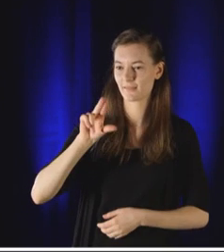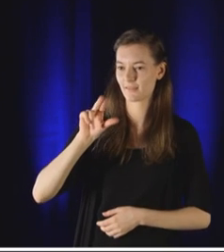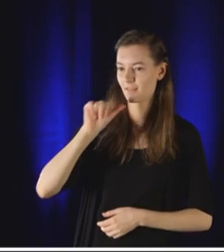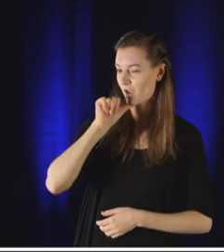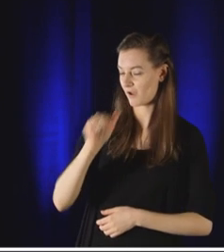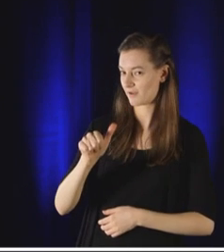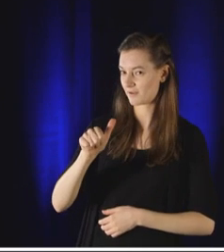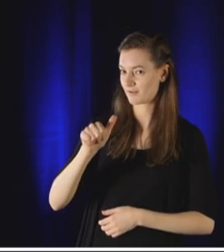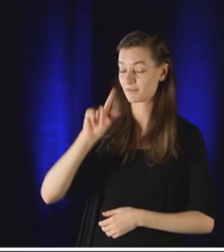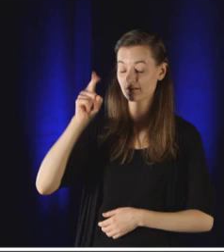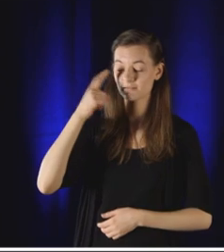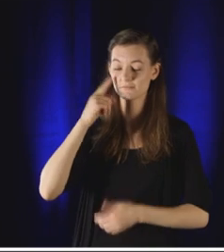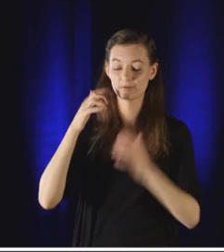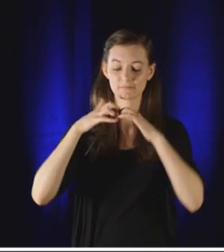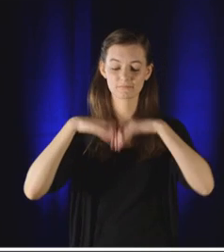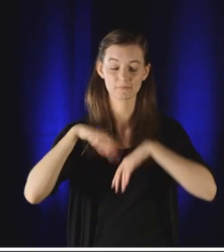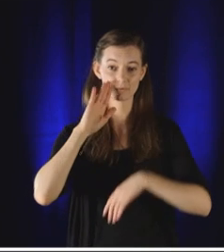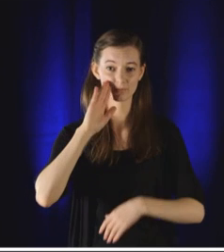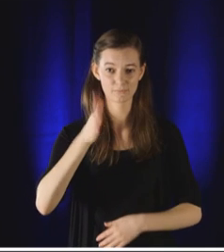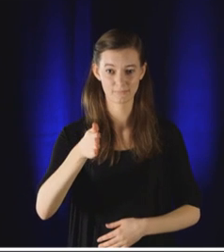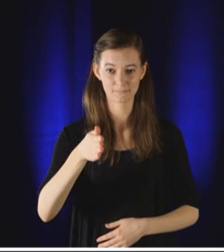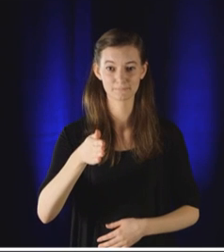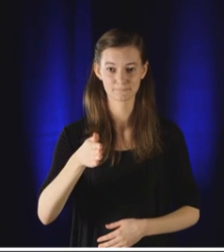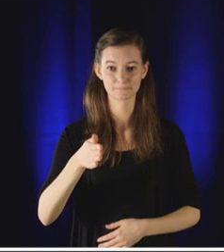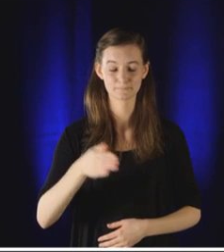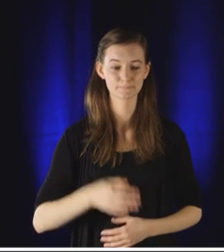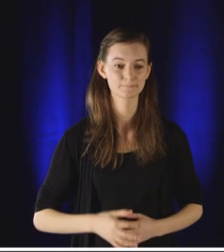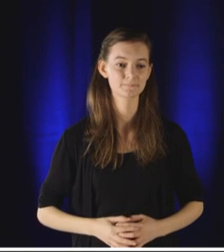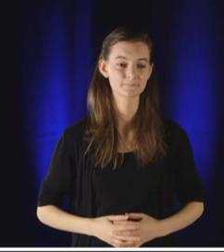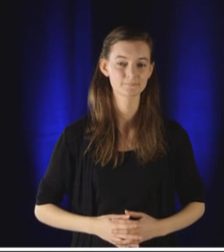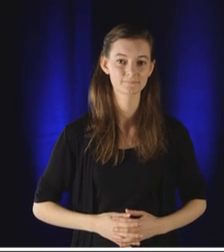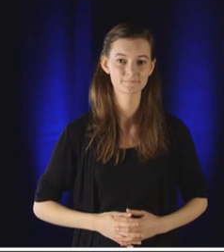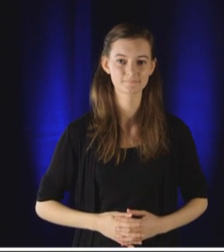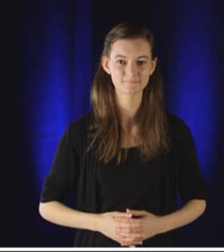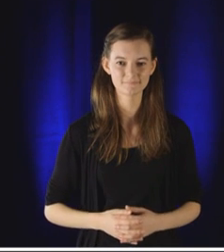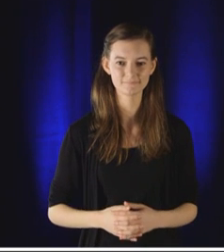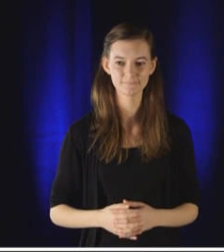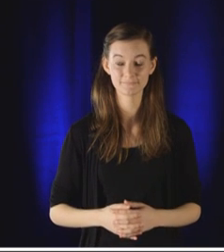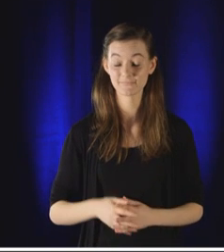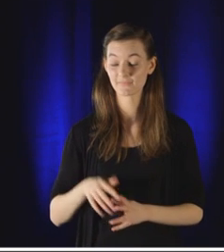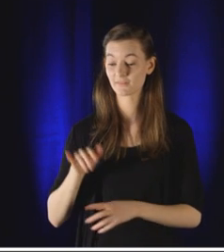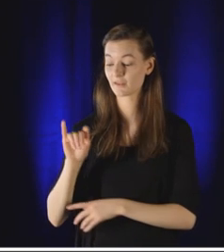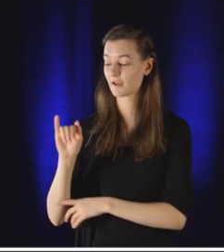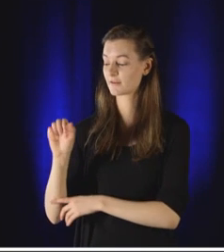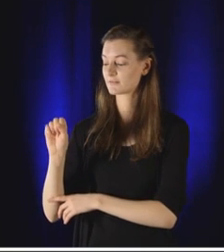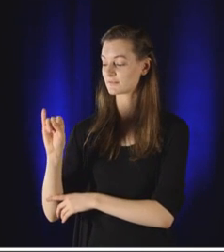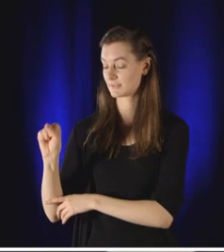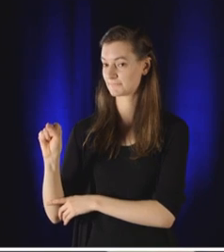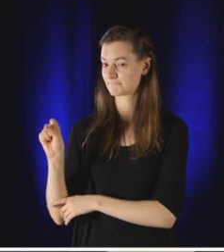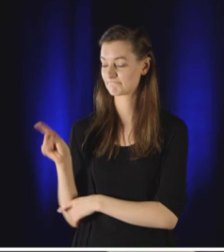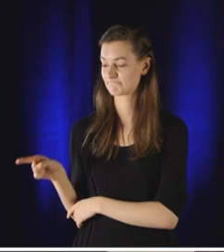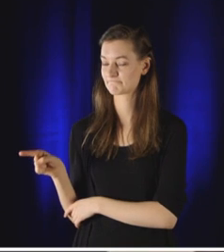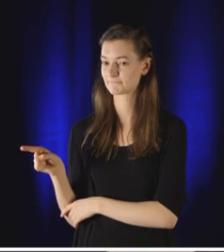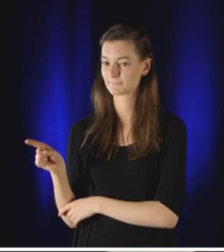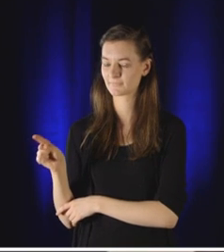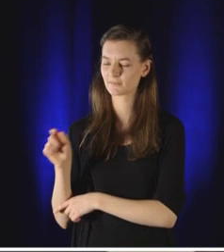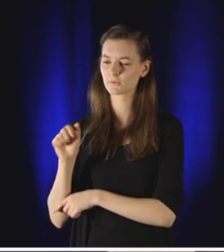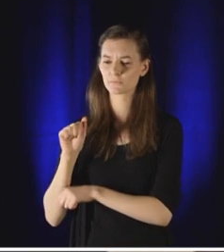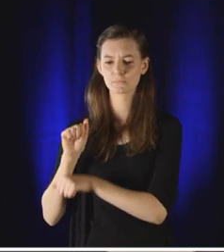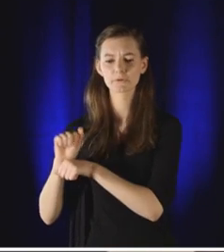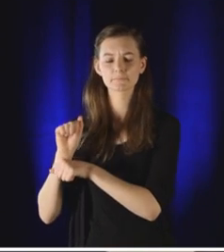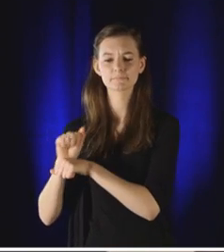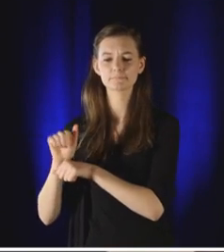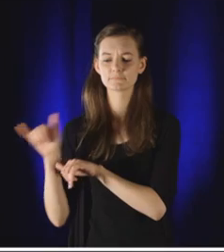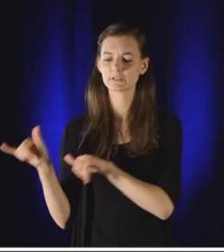these institutions refuse to cooperate with the government, it will eventually collapse. Now, as ISIS has become to